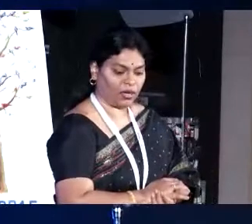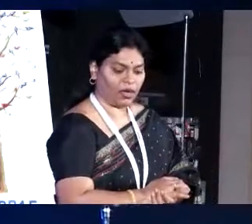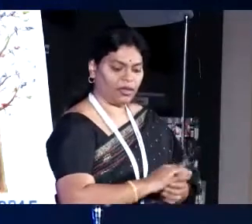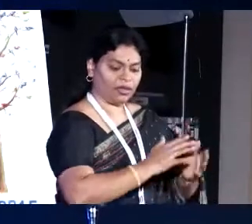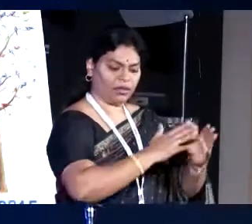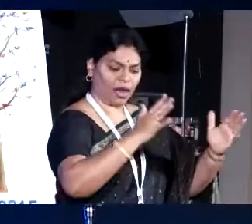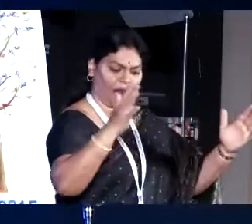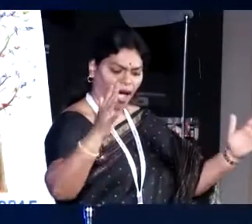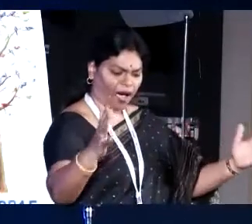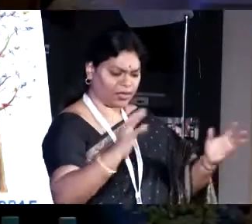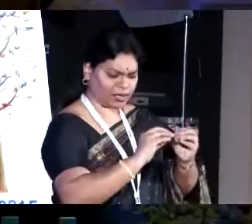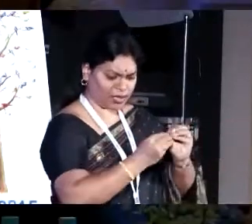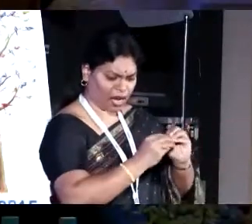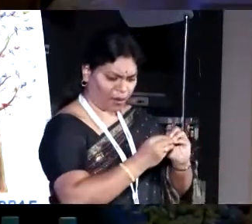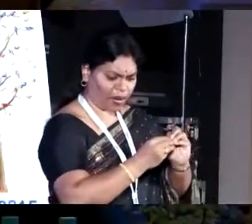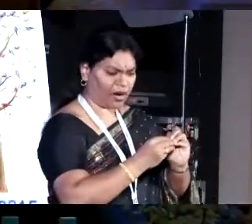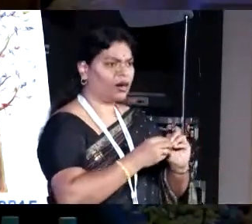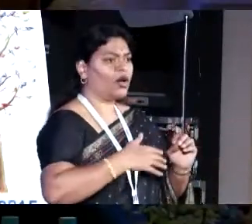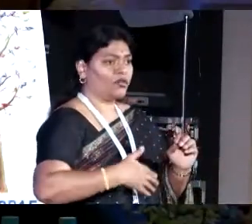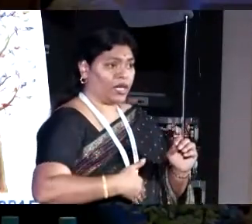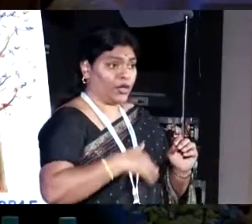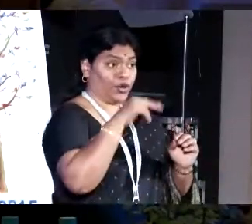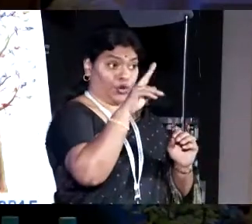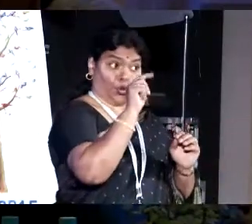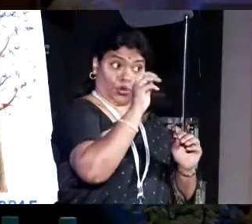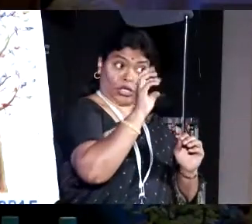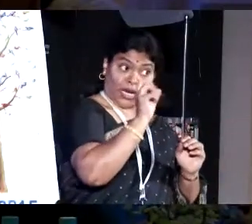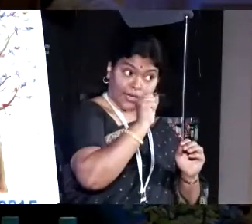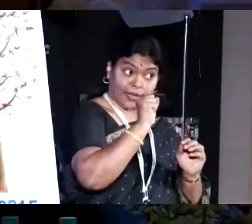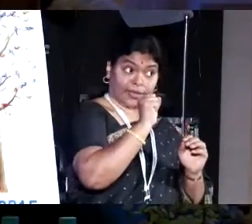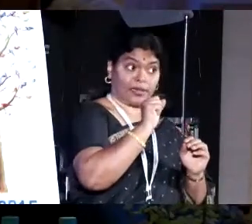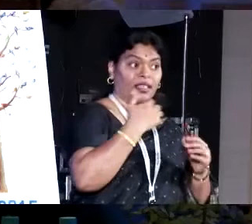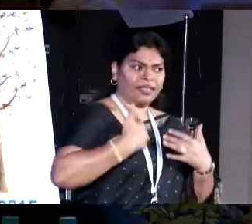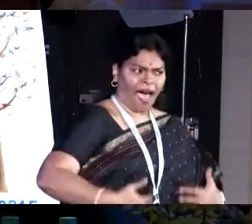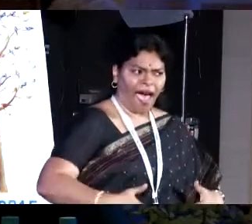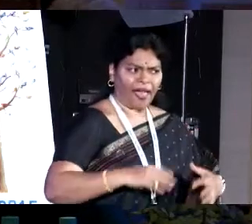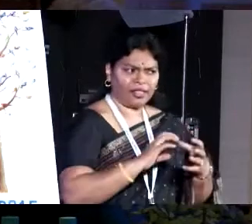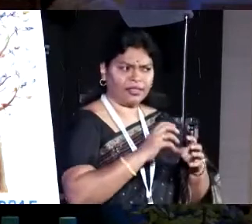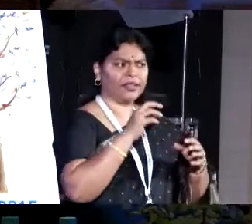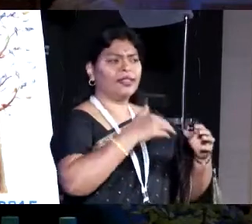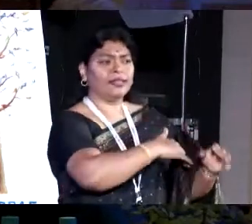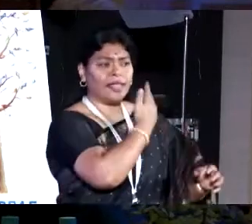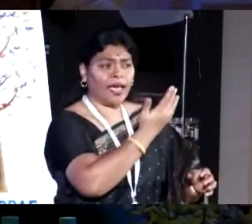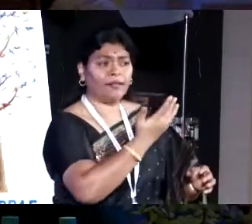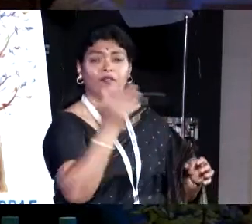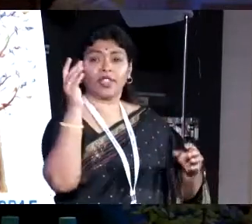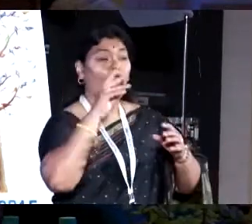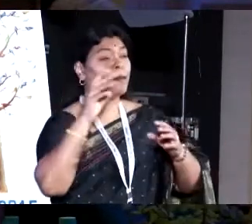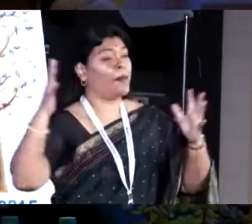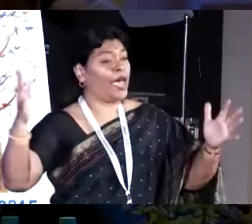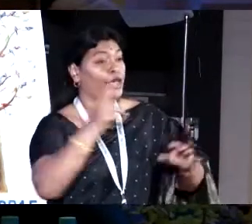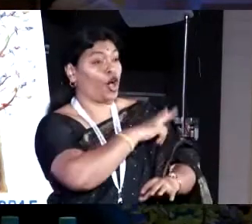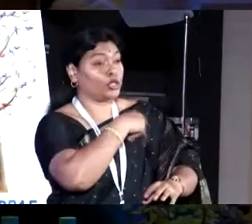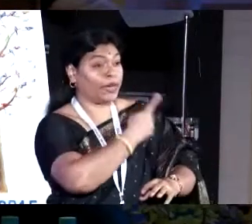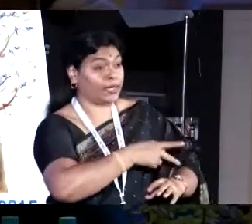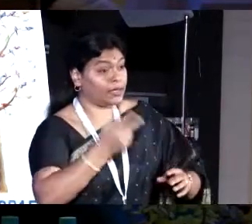Largest number, biggest number of uterus removal, the biggest health racket. You know, India has two kinds of health racket, the corporate hospitals. The biggest